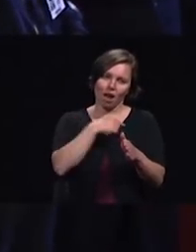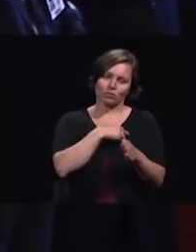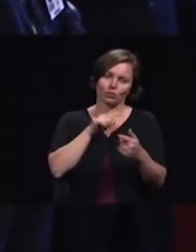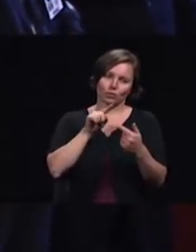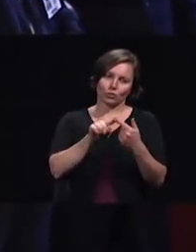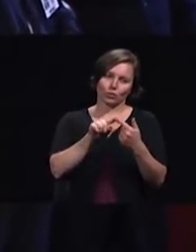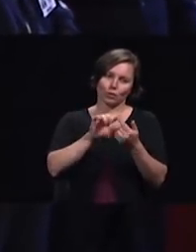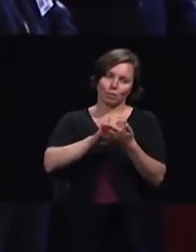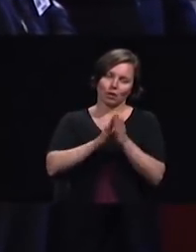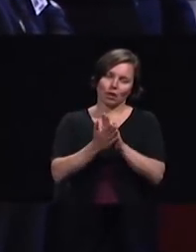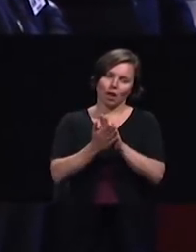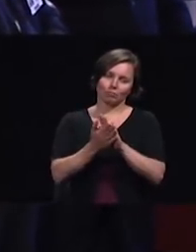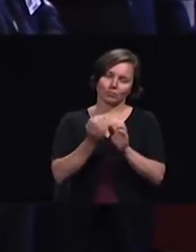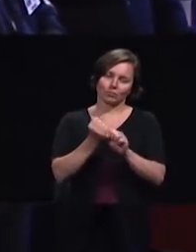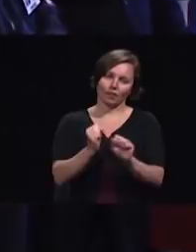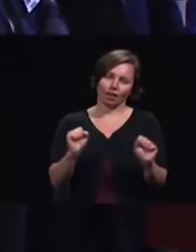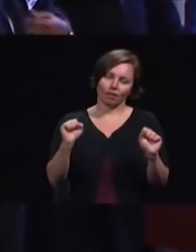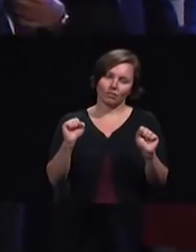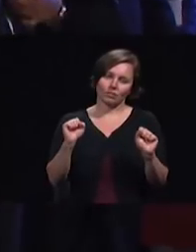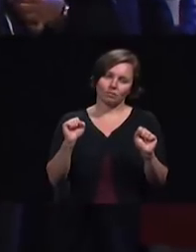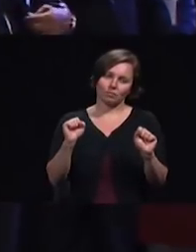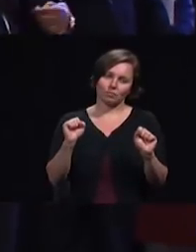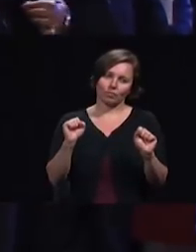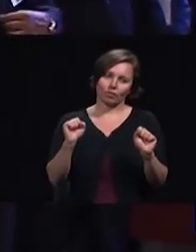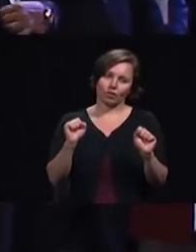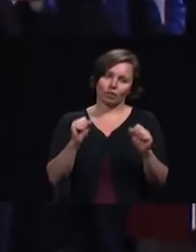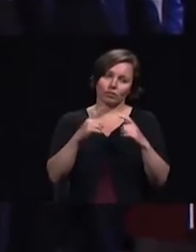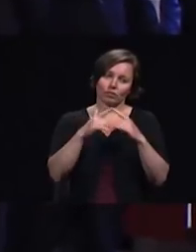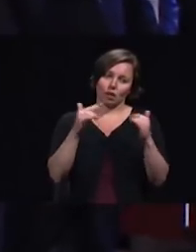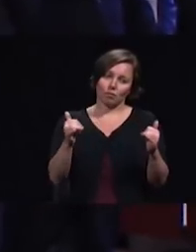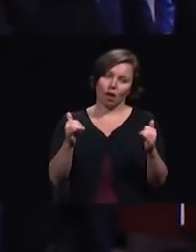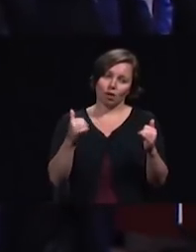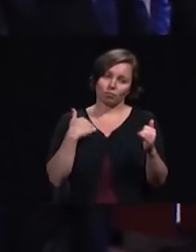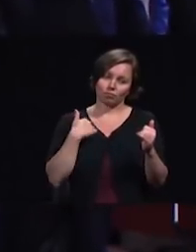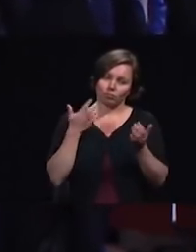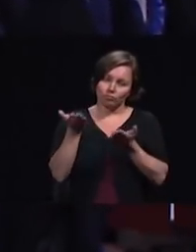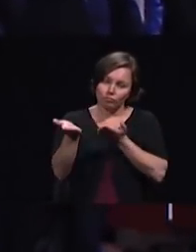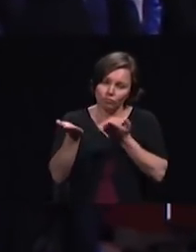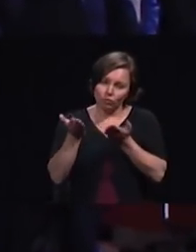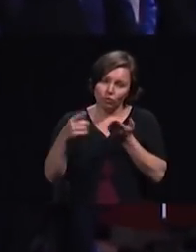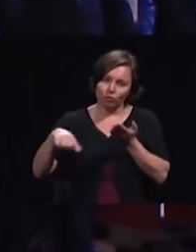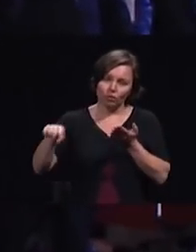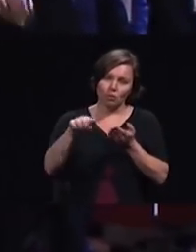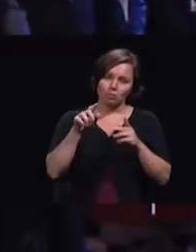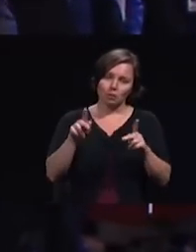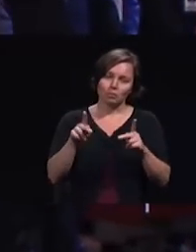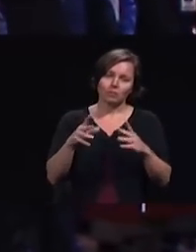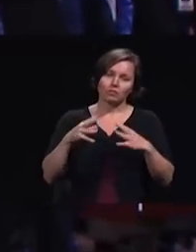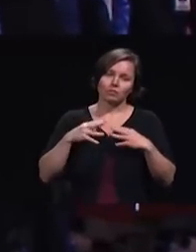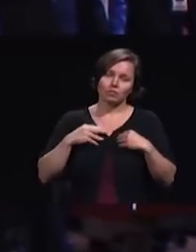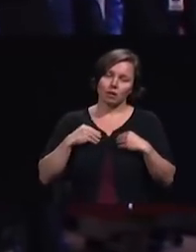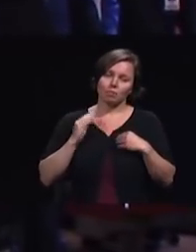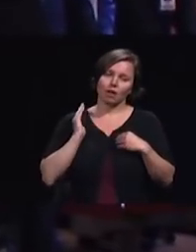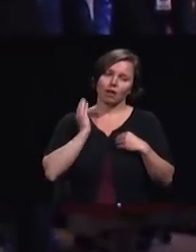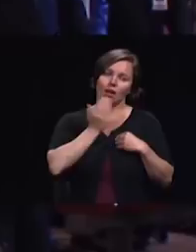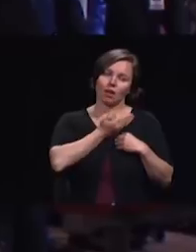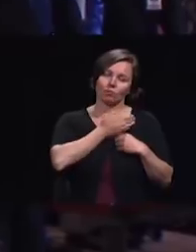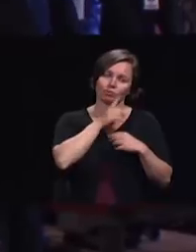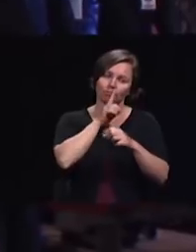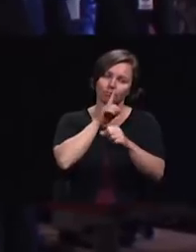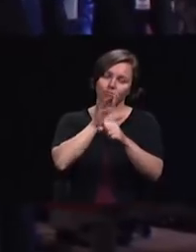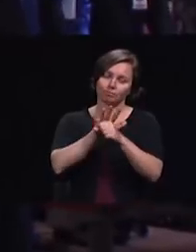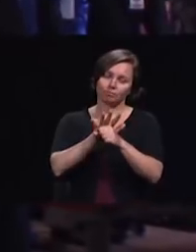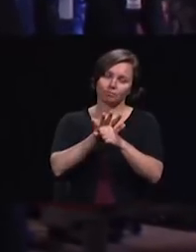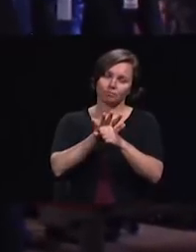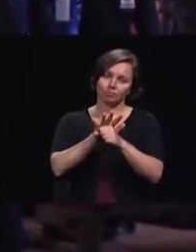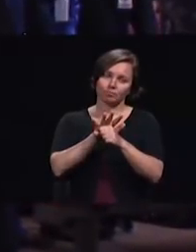people in practical methods. Now, Lord, accept our commitment to you. In Jesus'